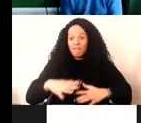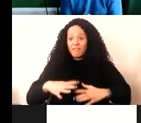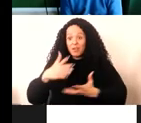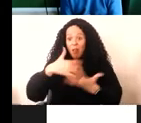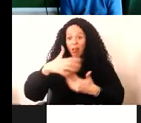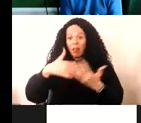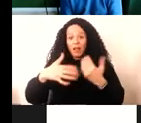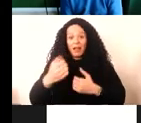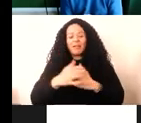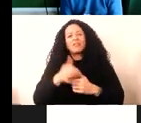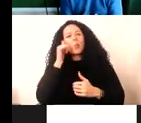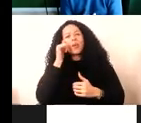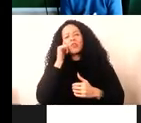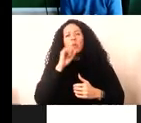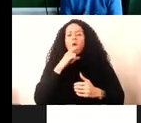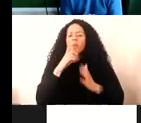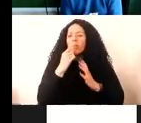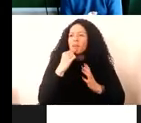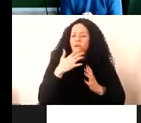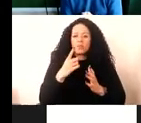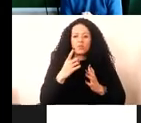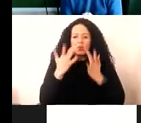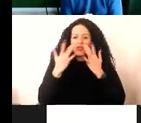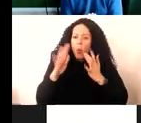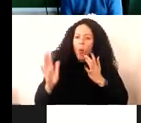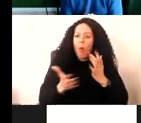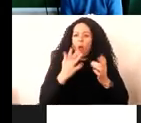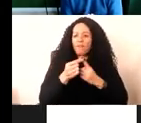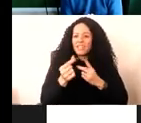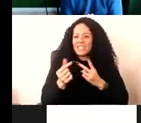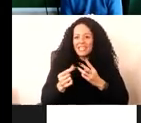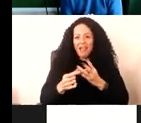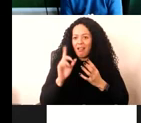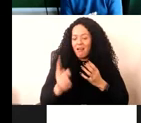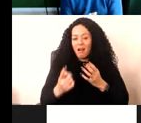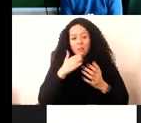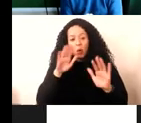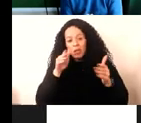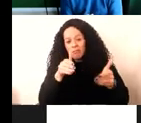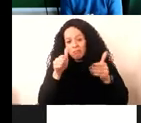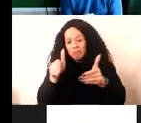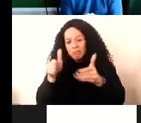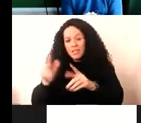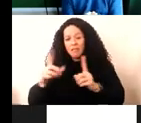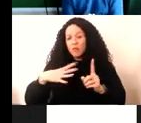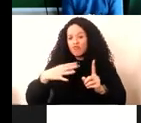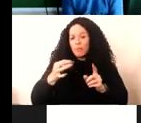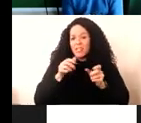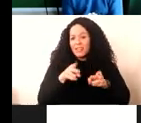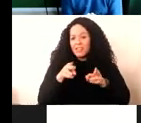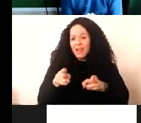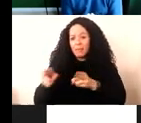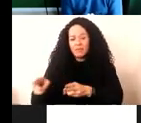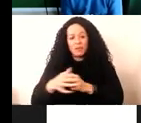be possible to model all of this detail. I mean, what we did do is focus in on some representative types. So we